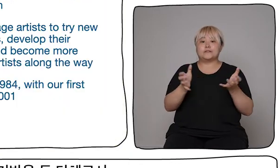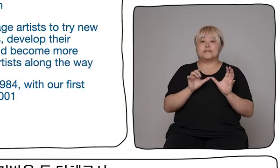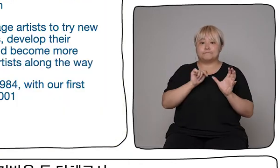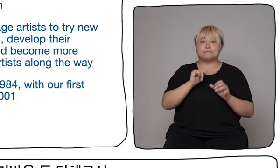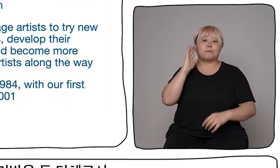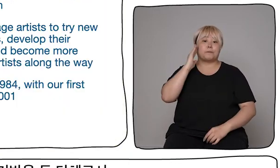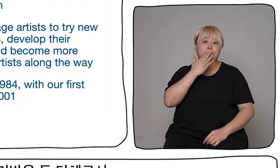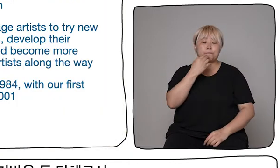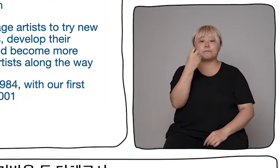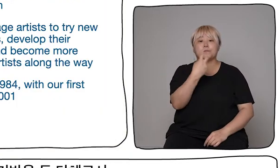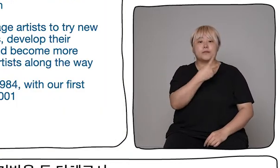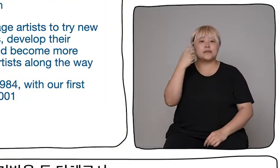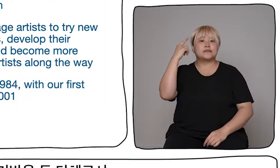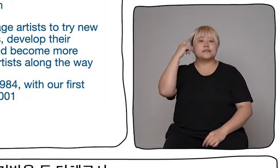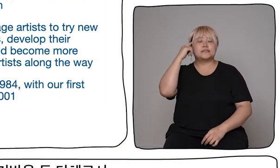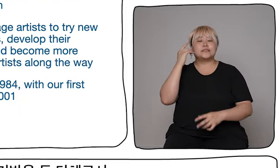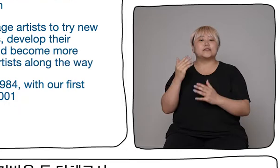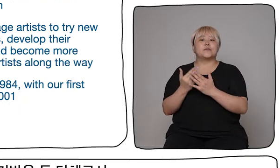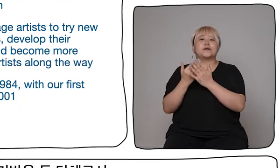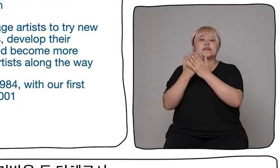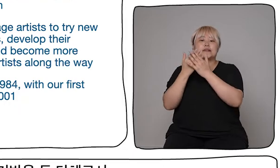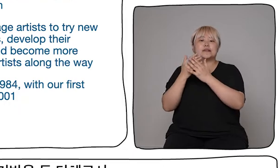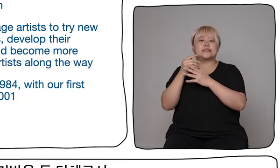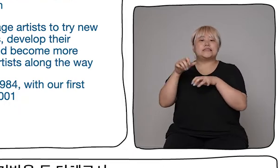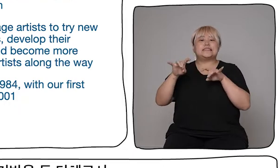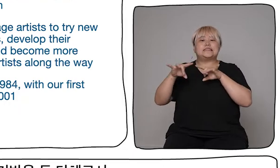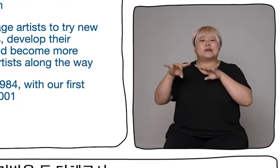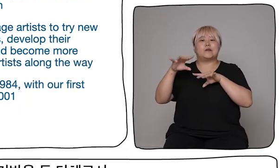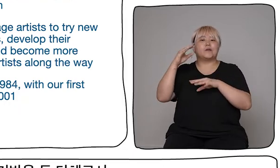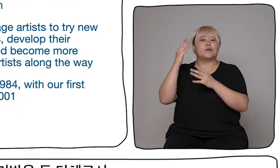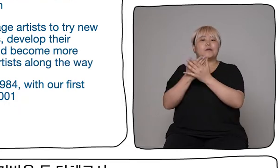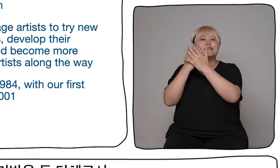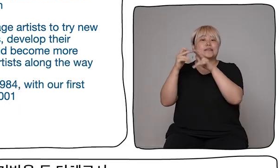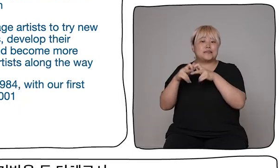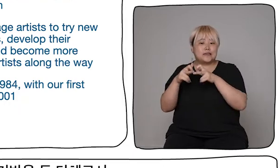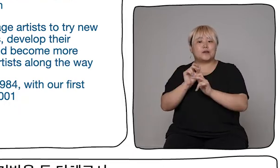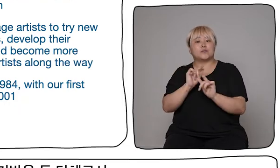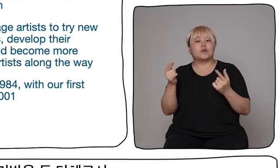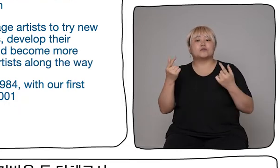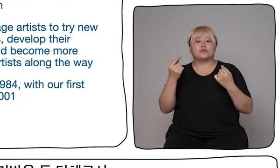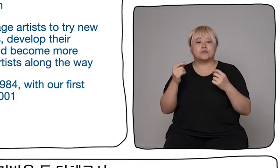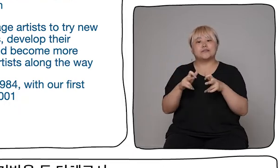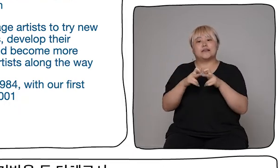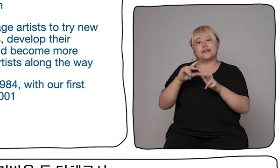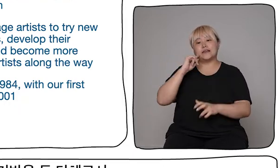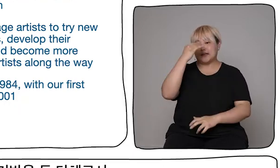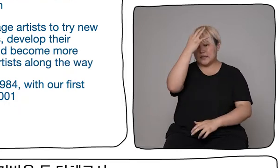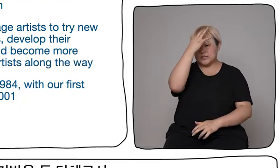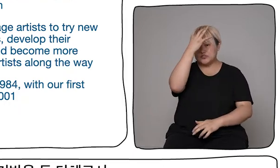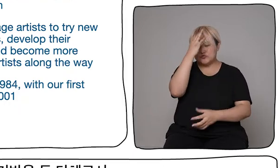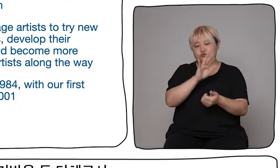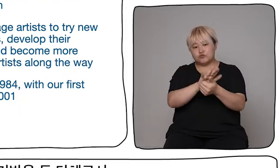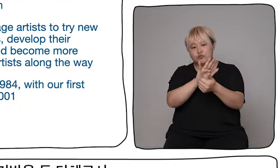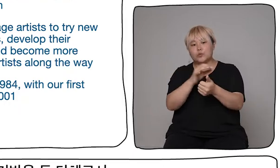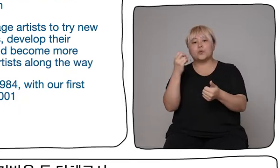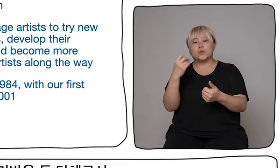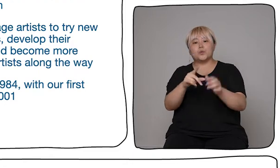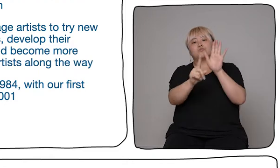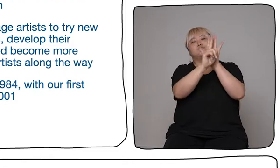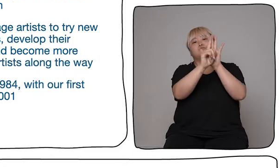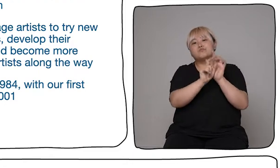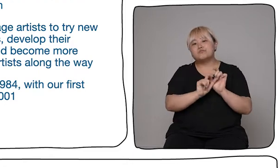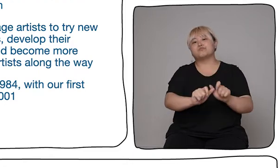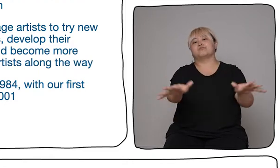which supports and spreads disability, deaf and neurodivergent arts.